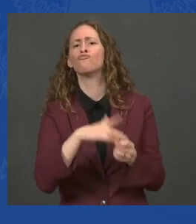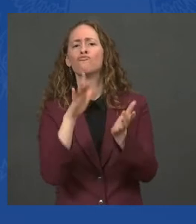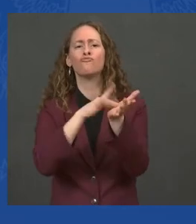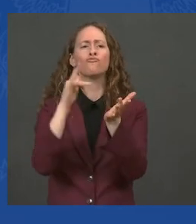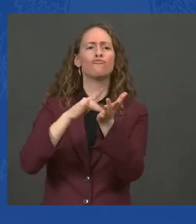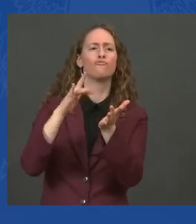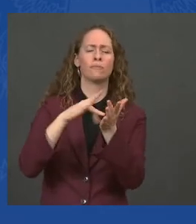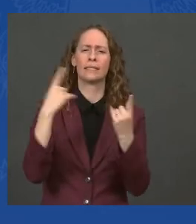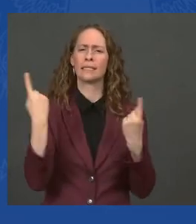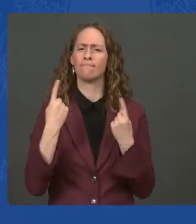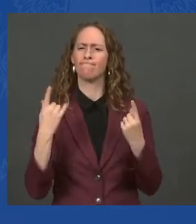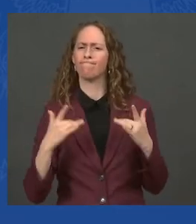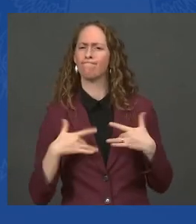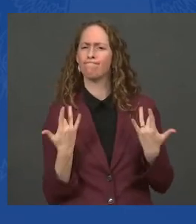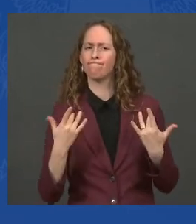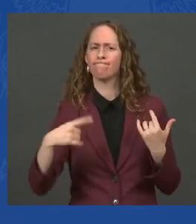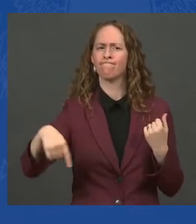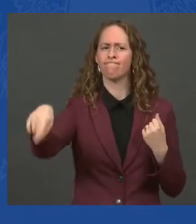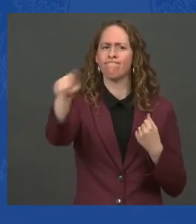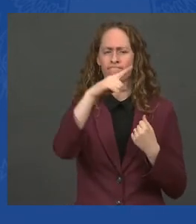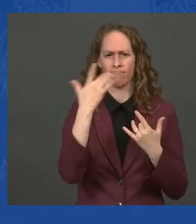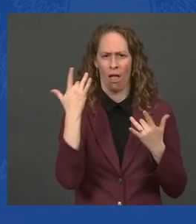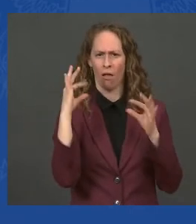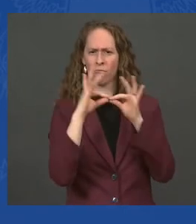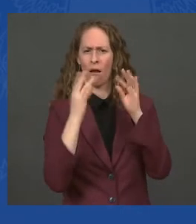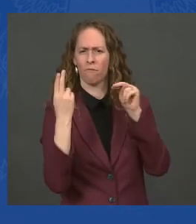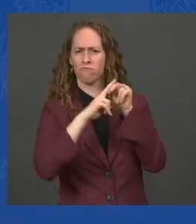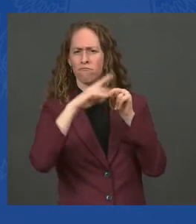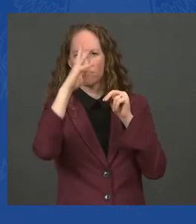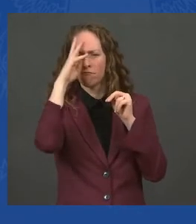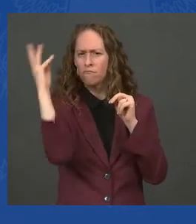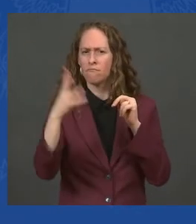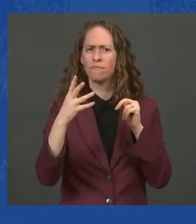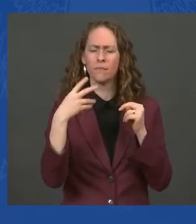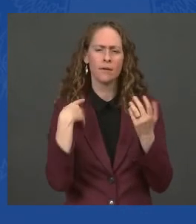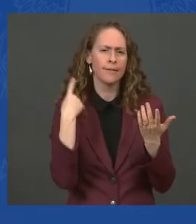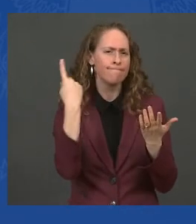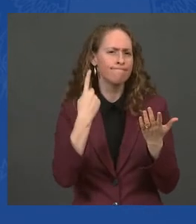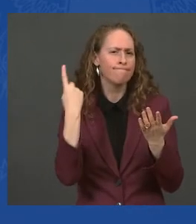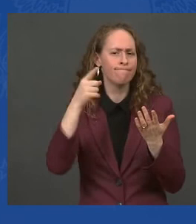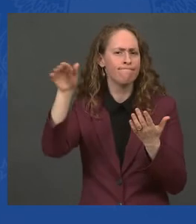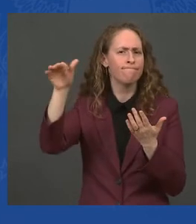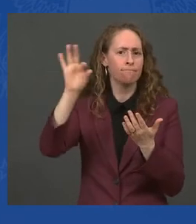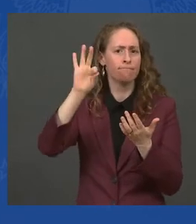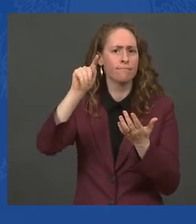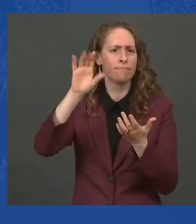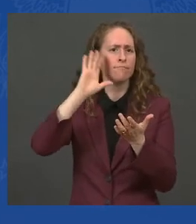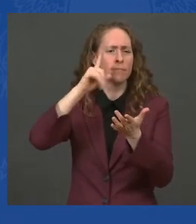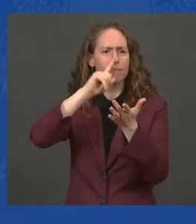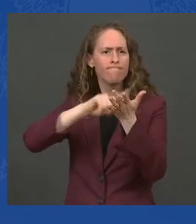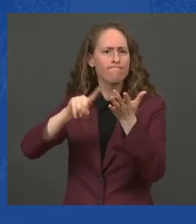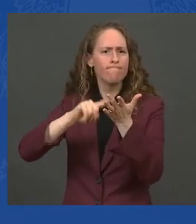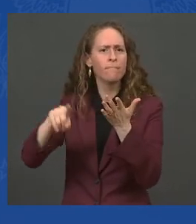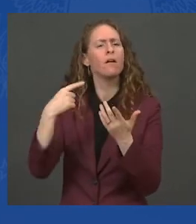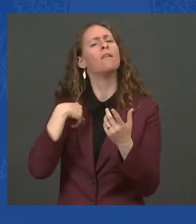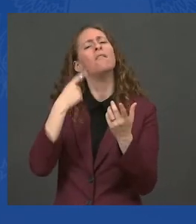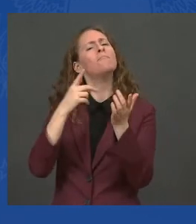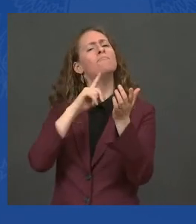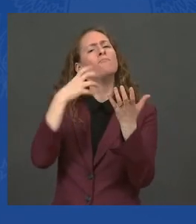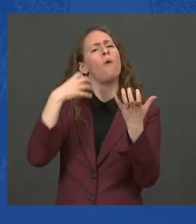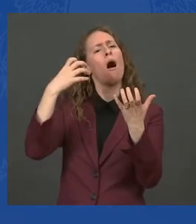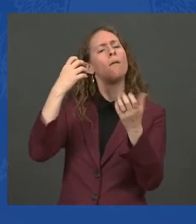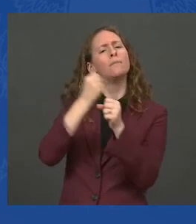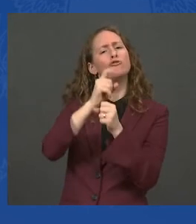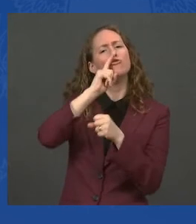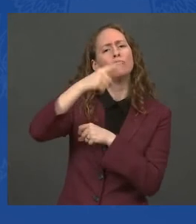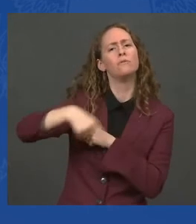the wholesale prices come down so much. So we can ensure that the American people are paying a fair price for gas.